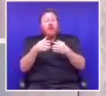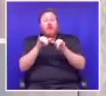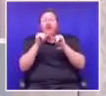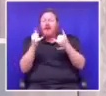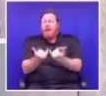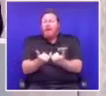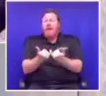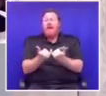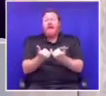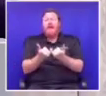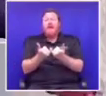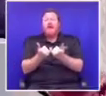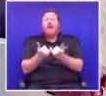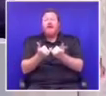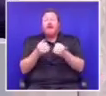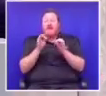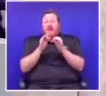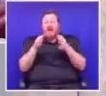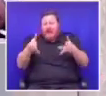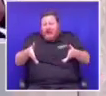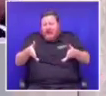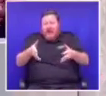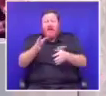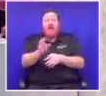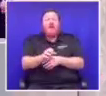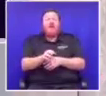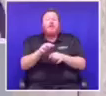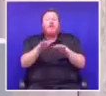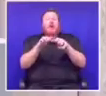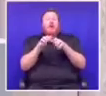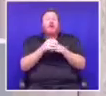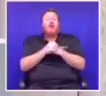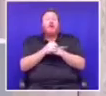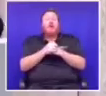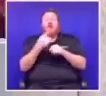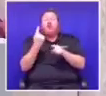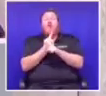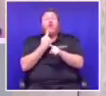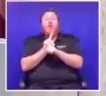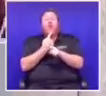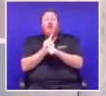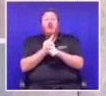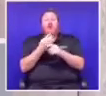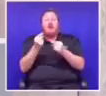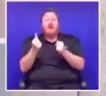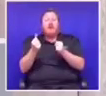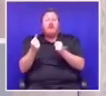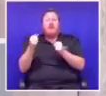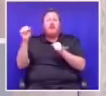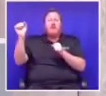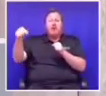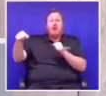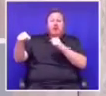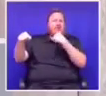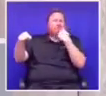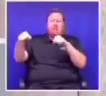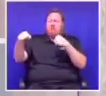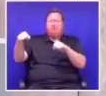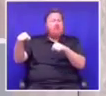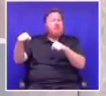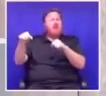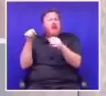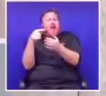company, or even here in parliament, all over. So there will always be people who see things differently.